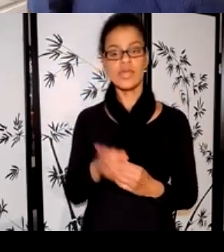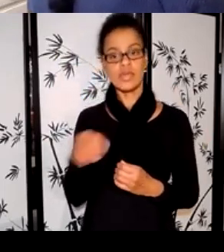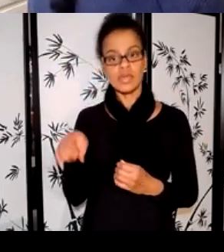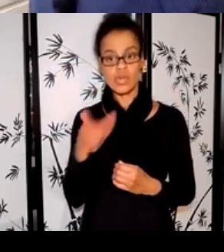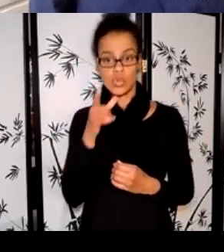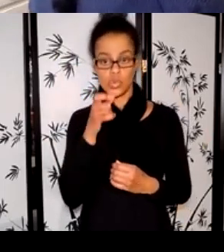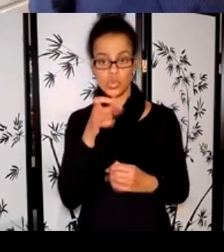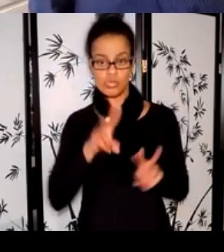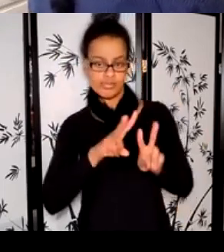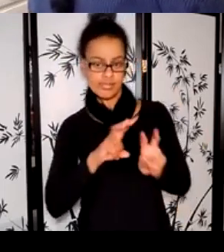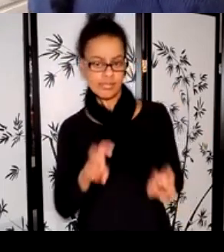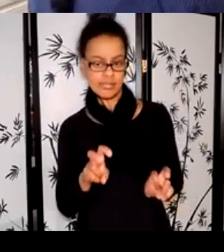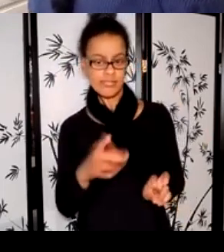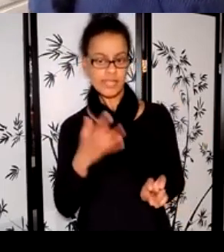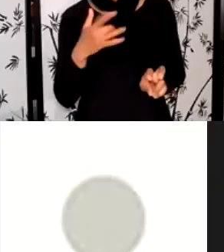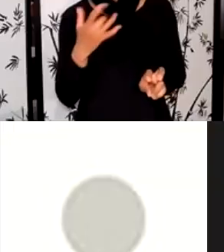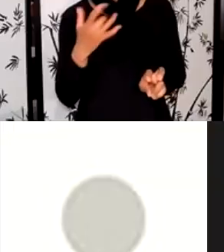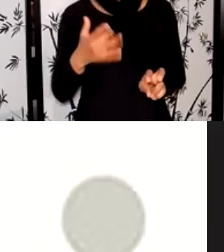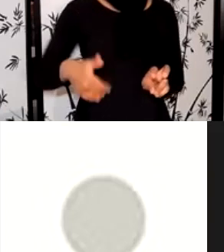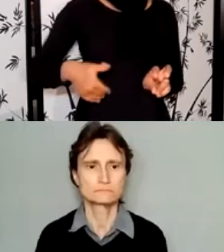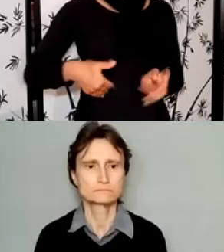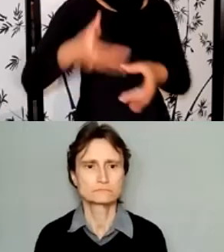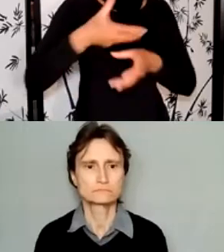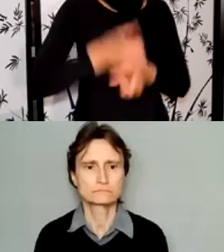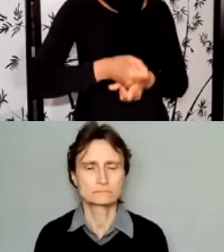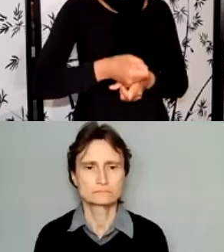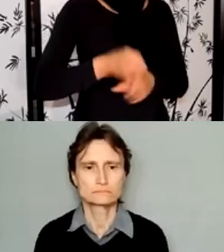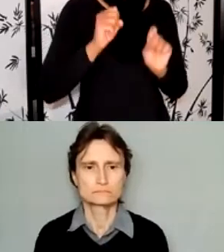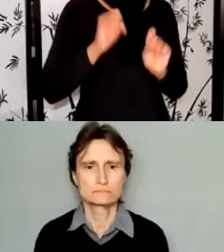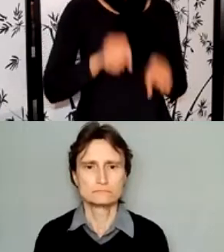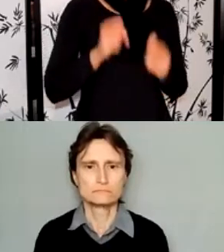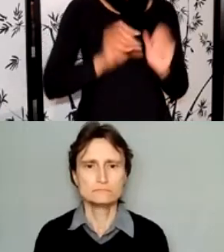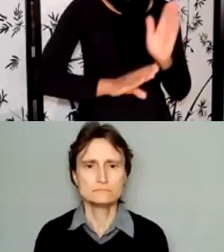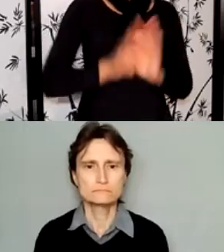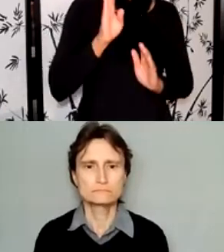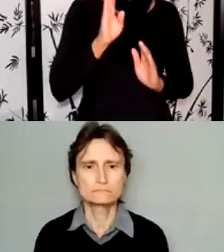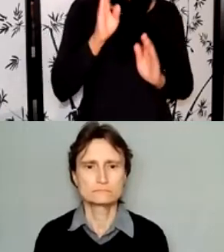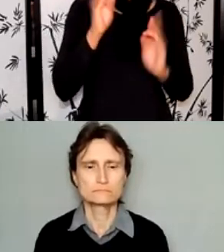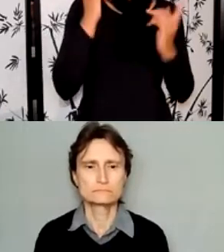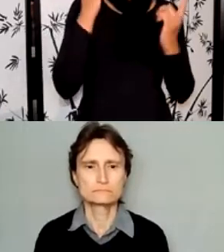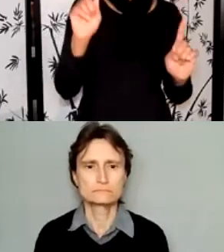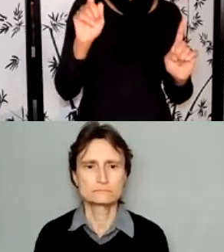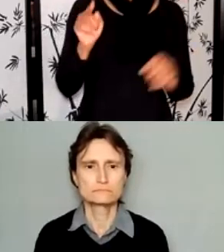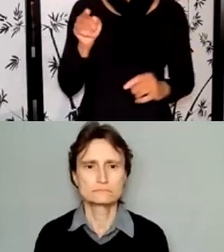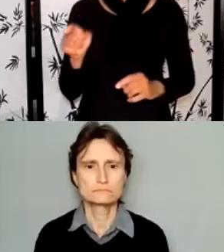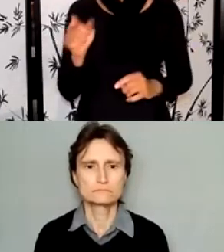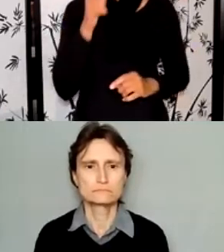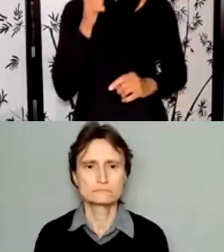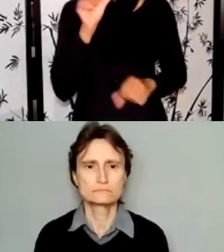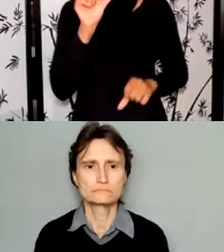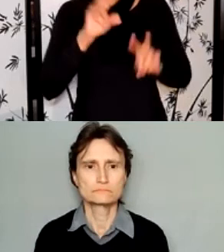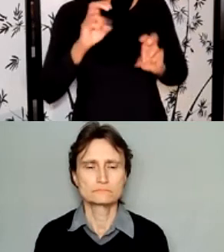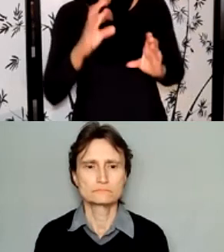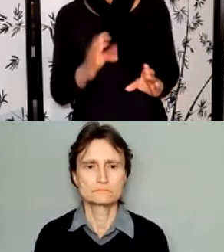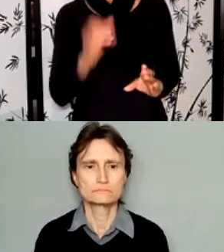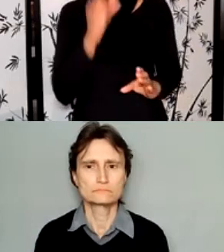investing in this project. Assessors should not be left with lots of questions, confusion, or doubt. Every part of